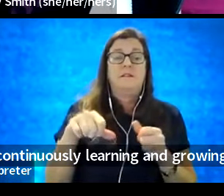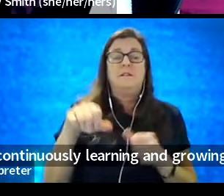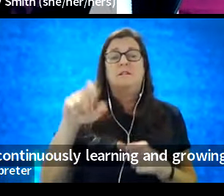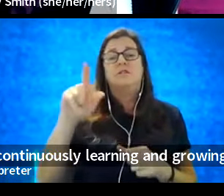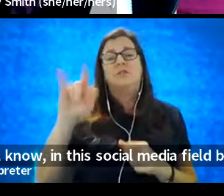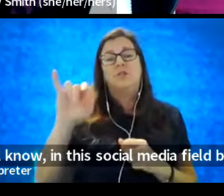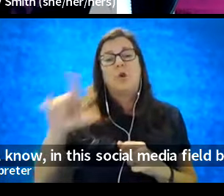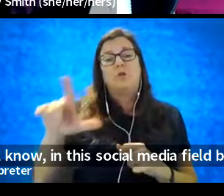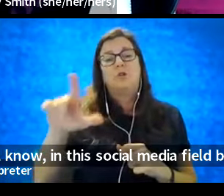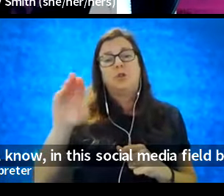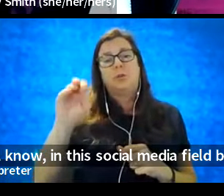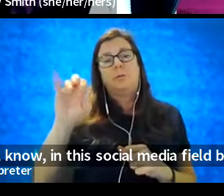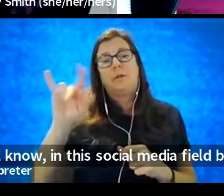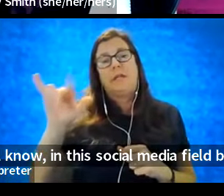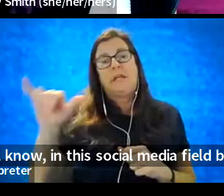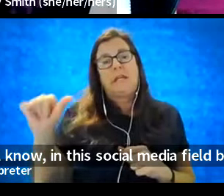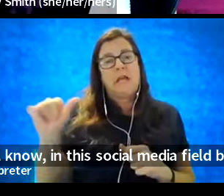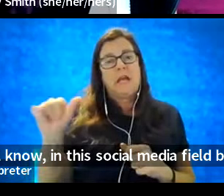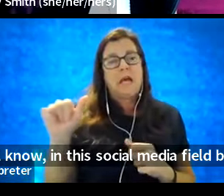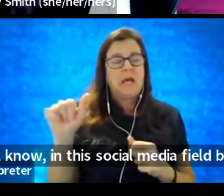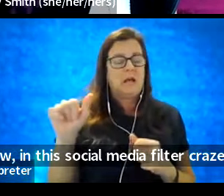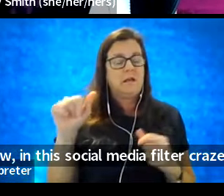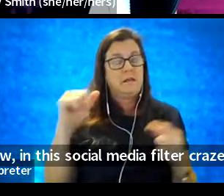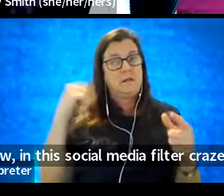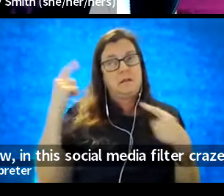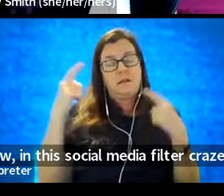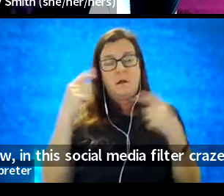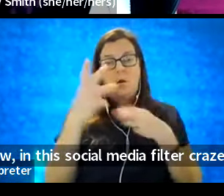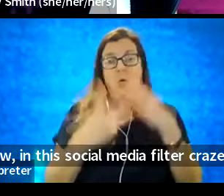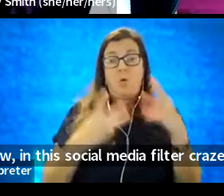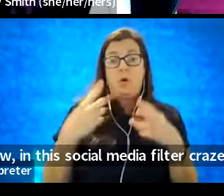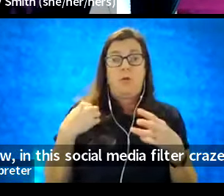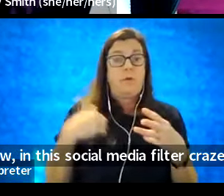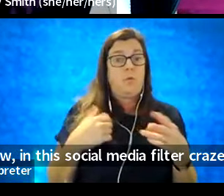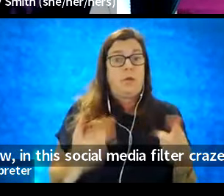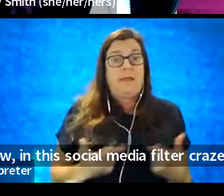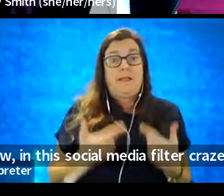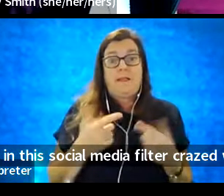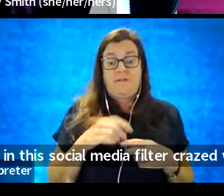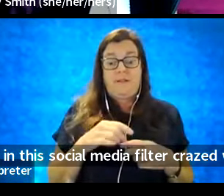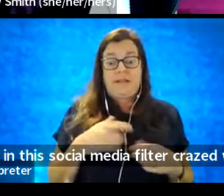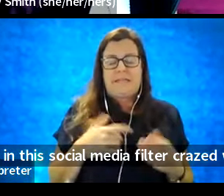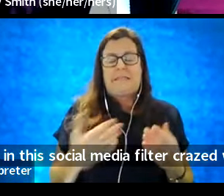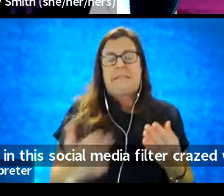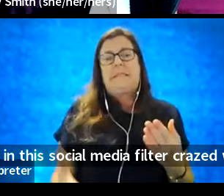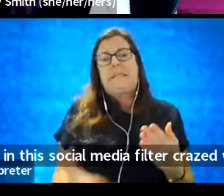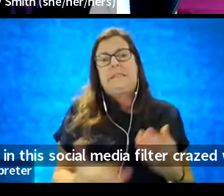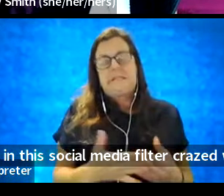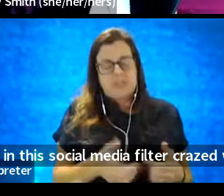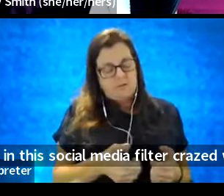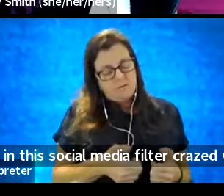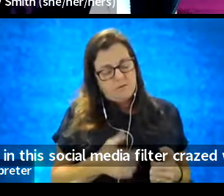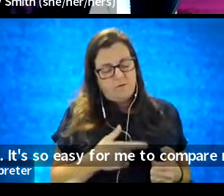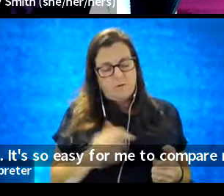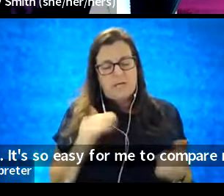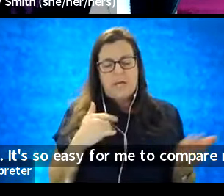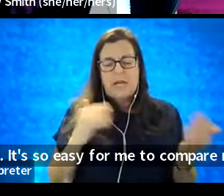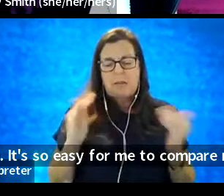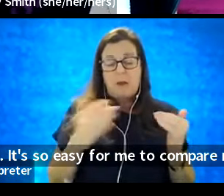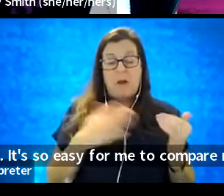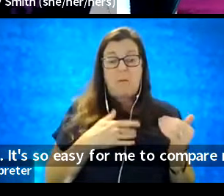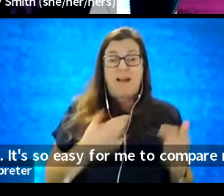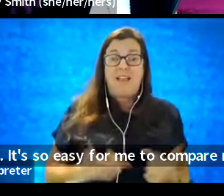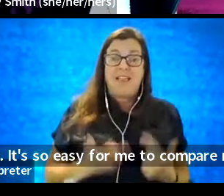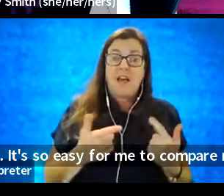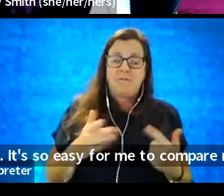filter crazed world that we live in, it's so easy for me to compare my life and my journey